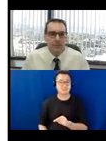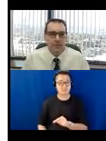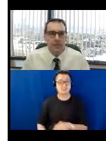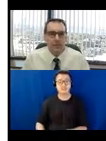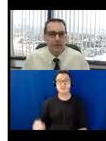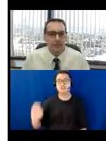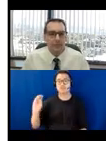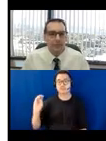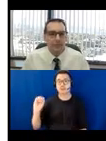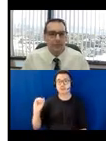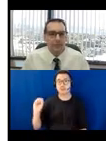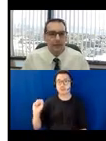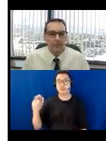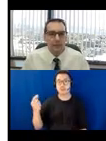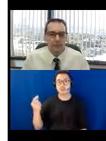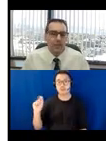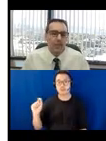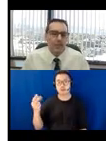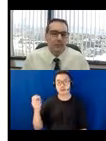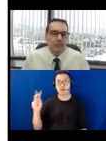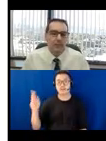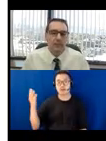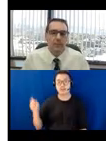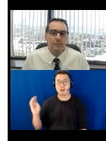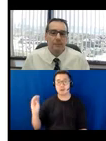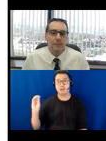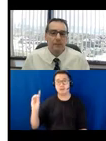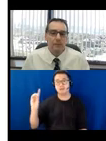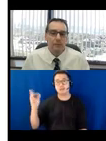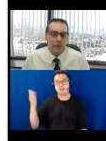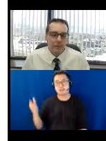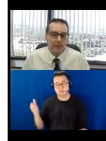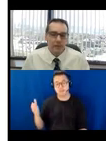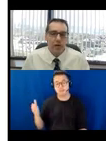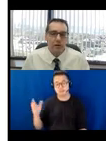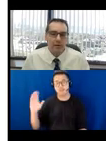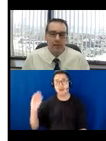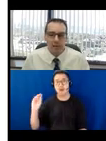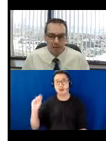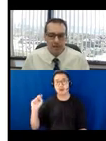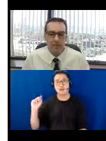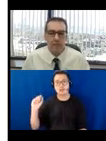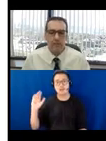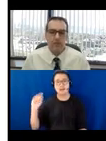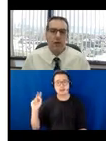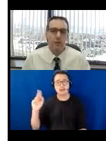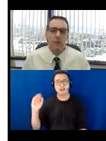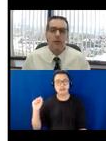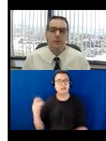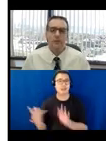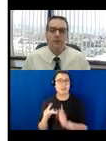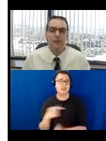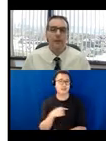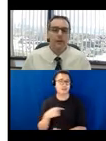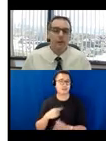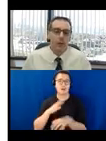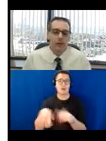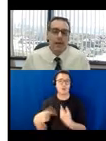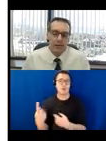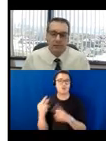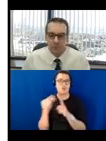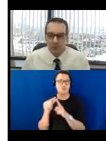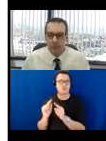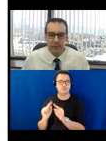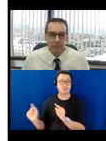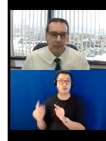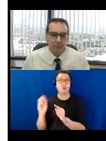.gov forward slash MOD forward slash contact us, which is all one word, or